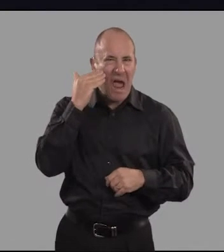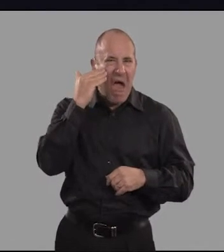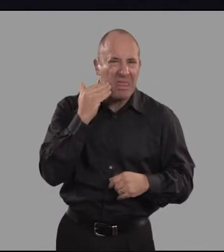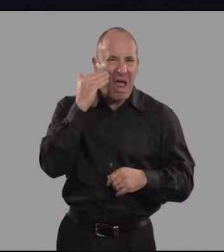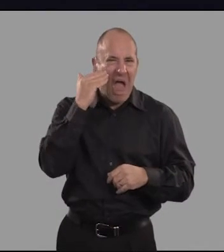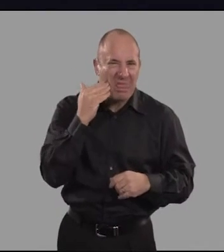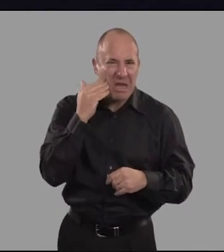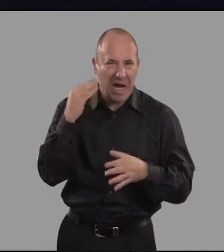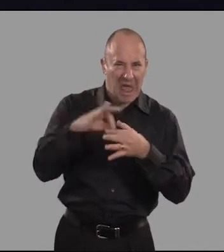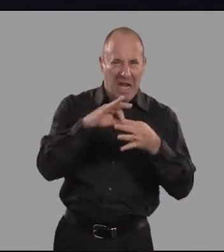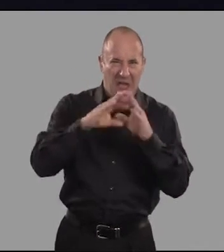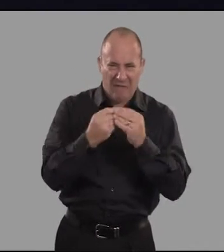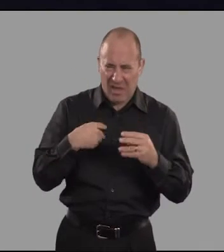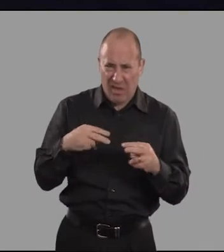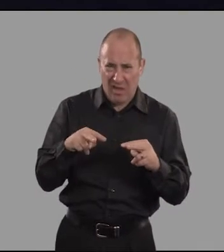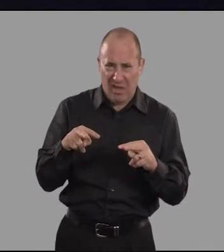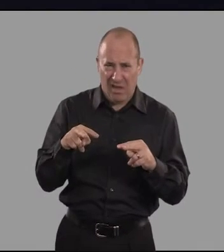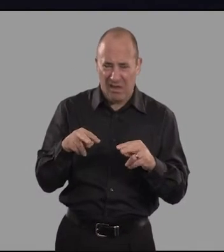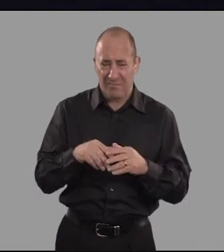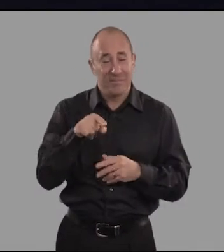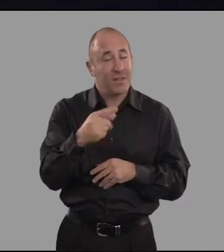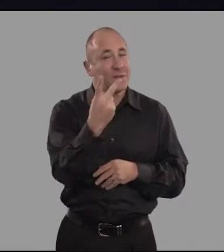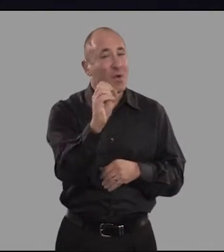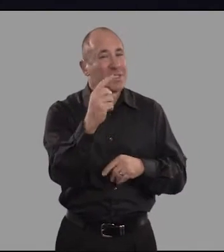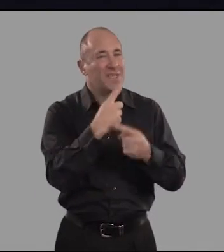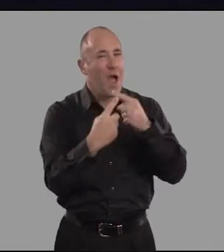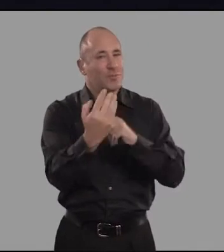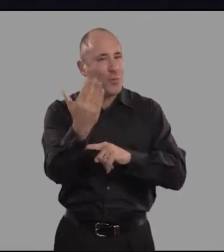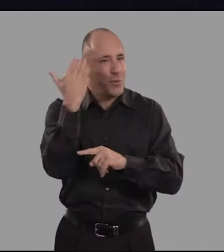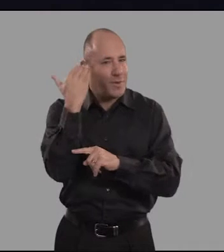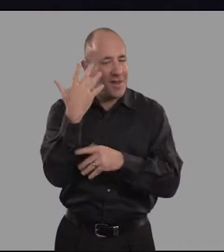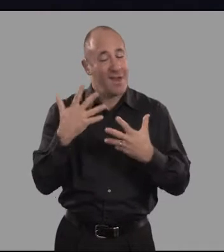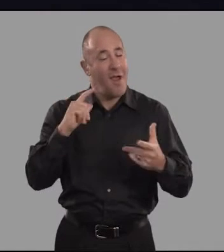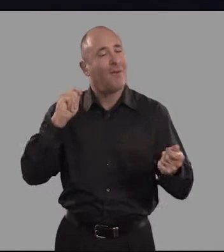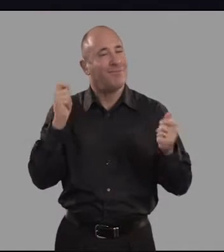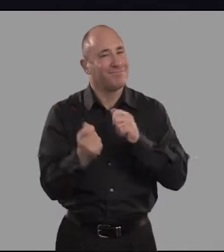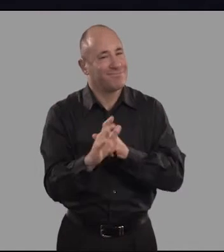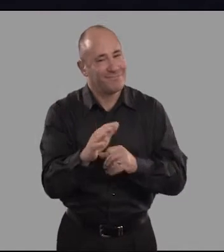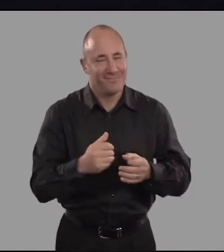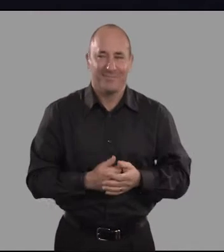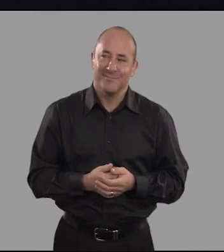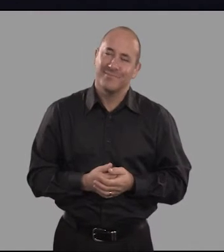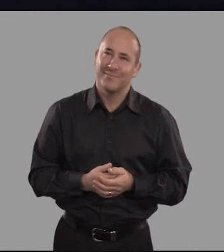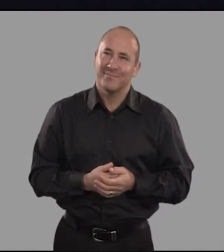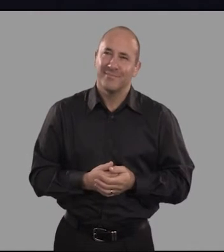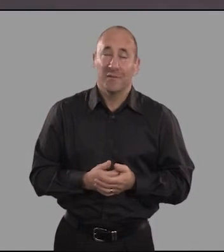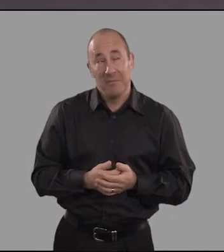everything was related back to and reduced back to my ethnicity. But this was 20 years ago when things have changed.